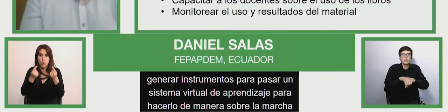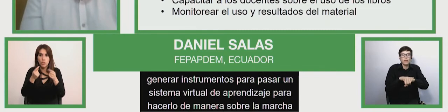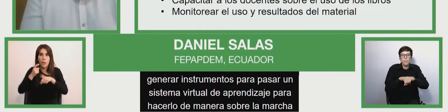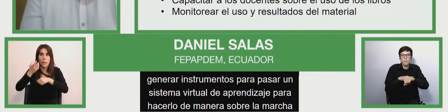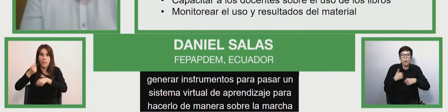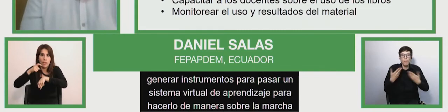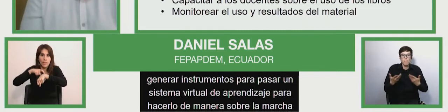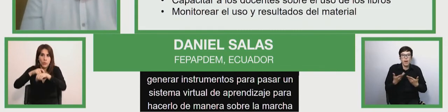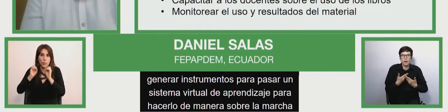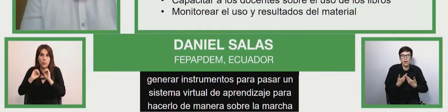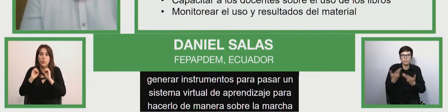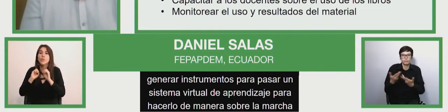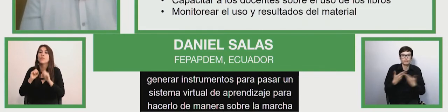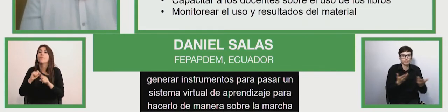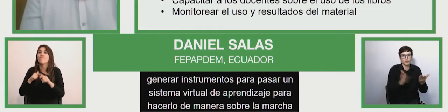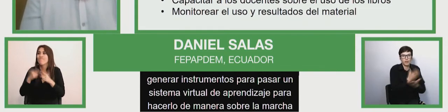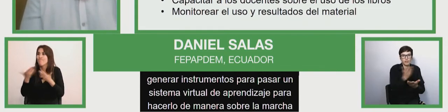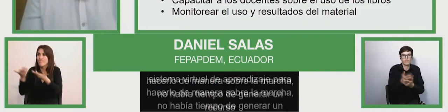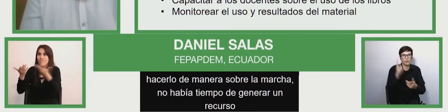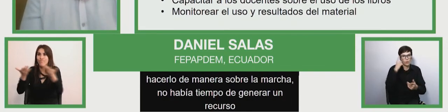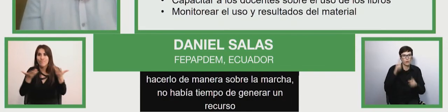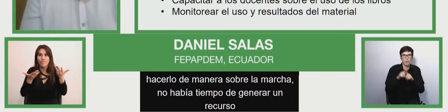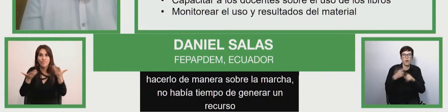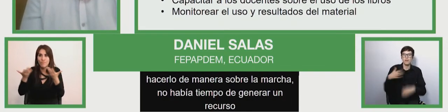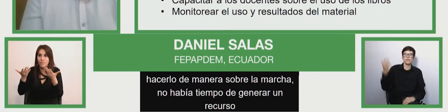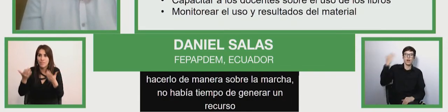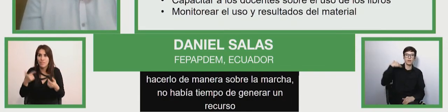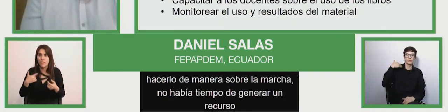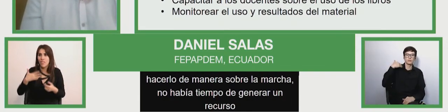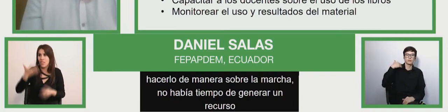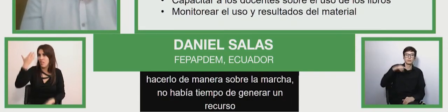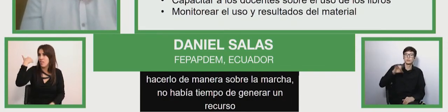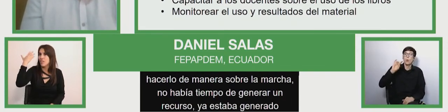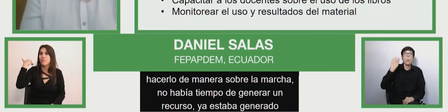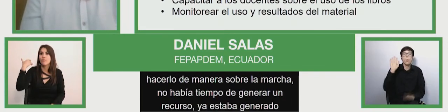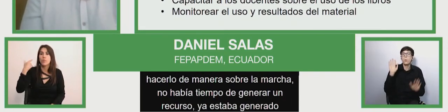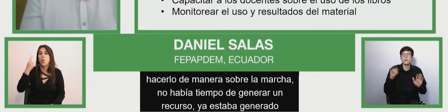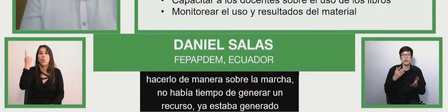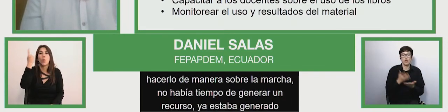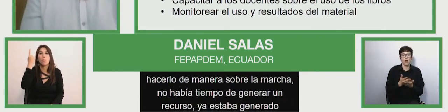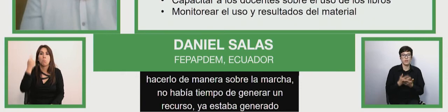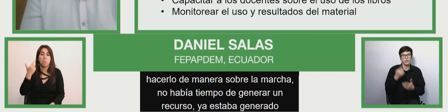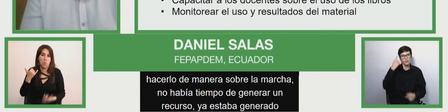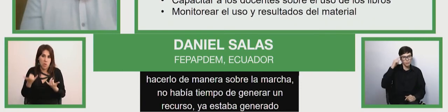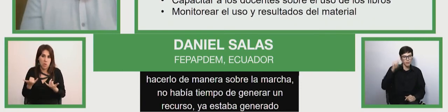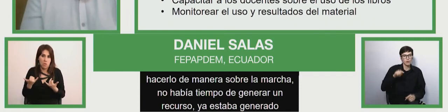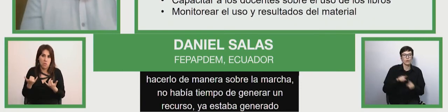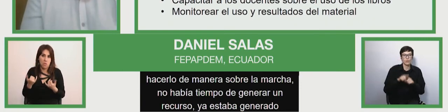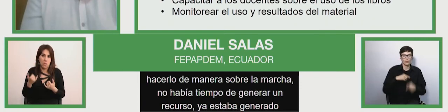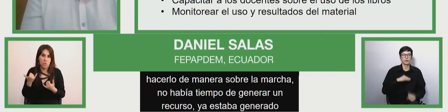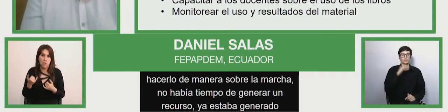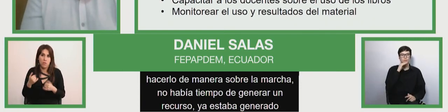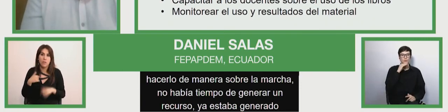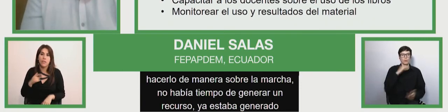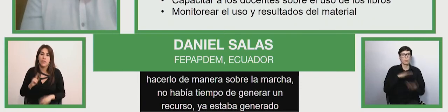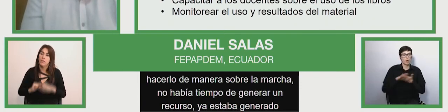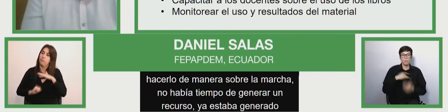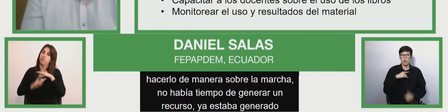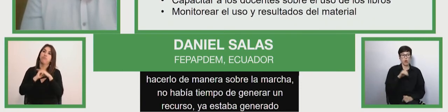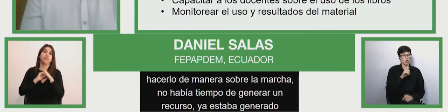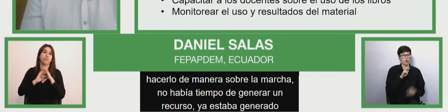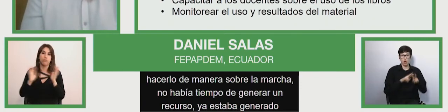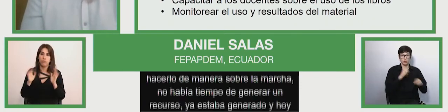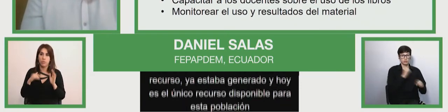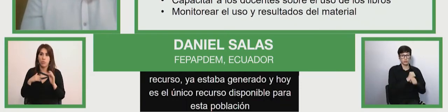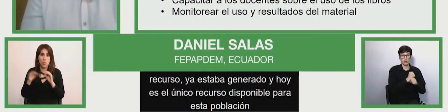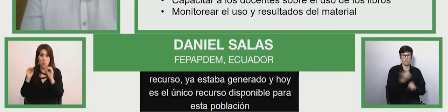so resource was already generated and it's the only resource available for this population and we had satisfaction saying if had not done this book